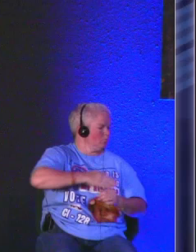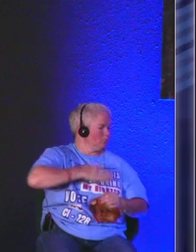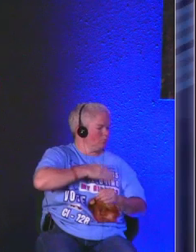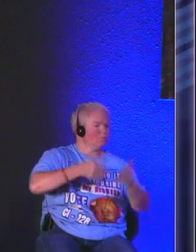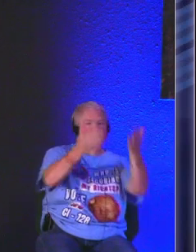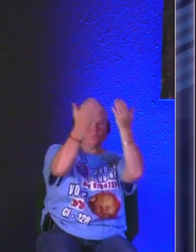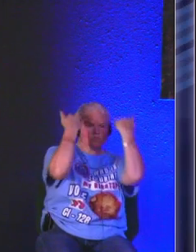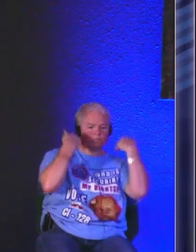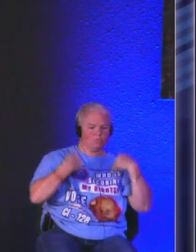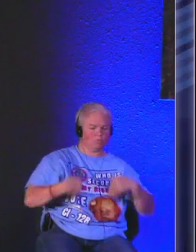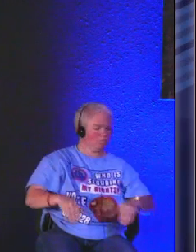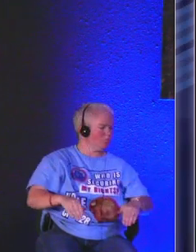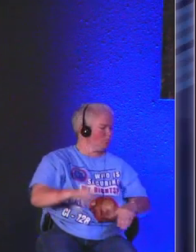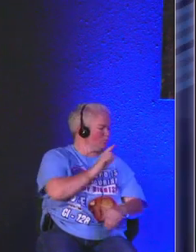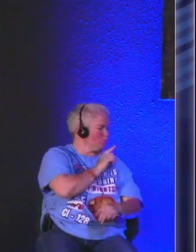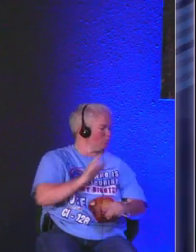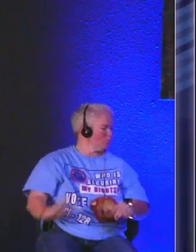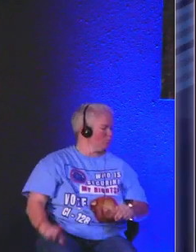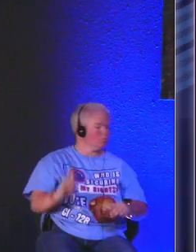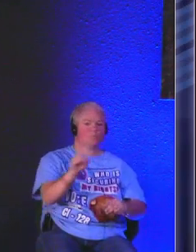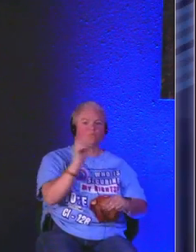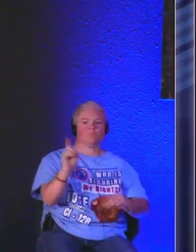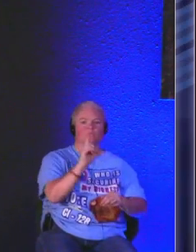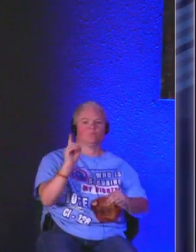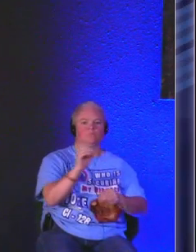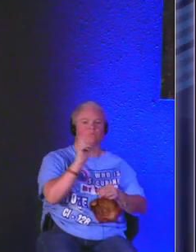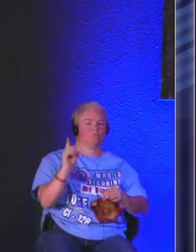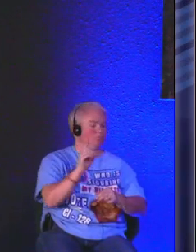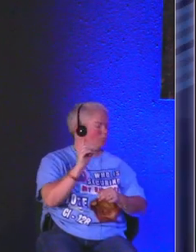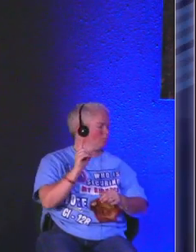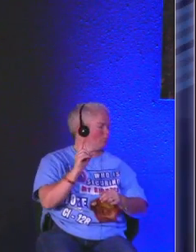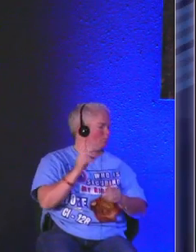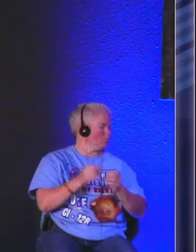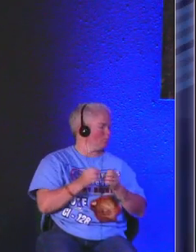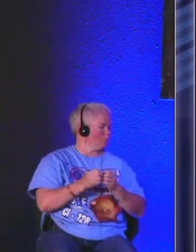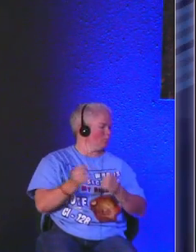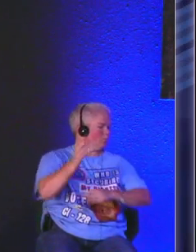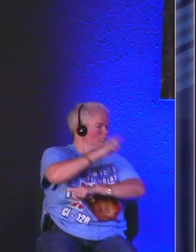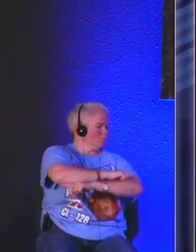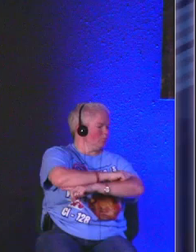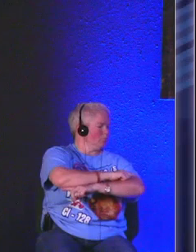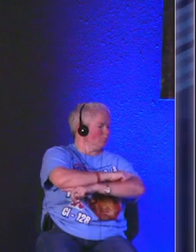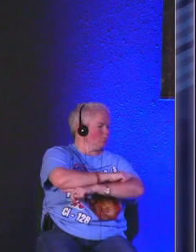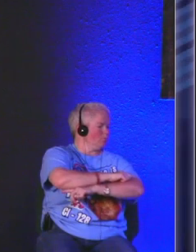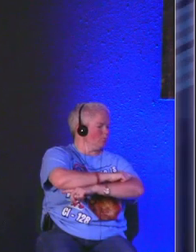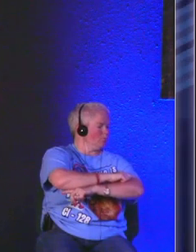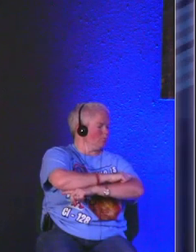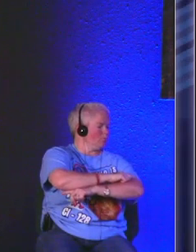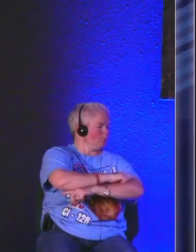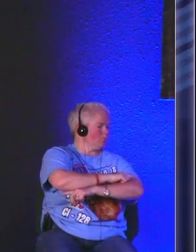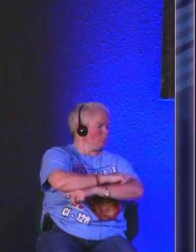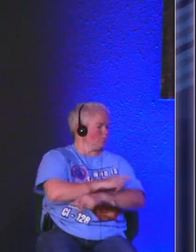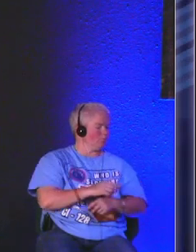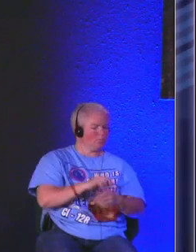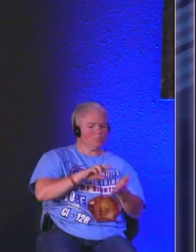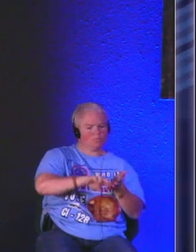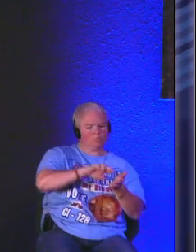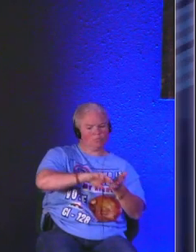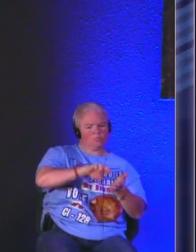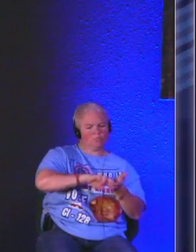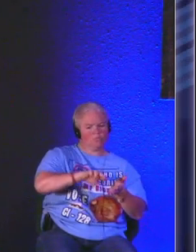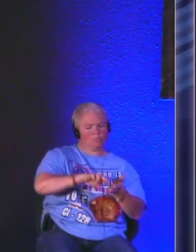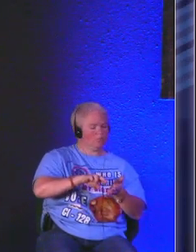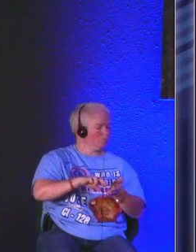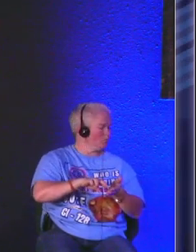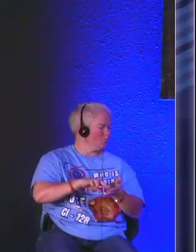the presence of the Lord forever both in his current days as he's writing this